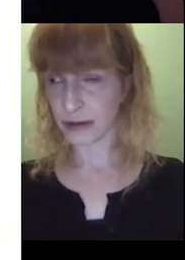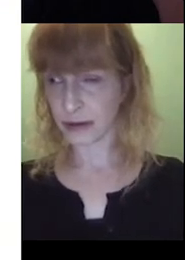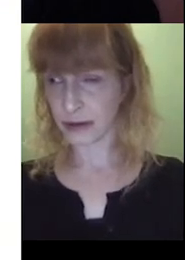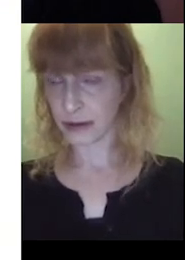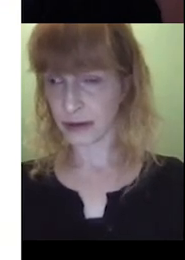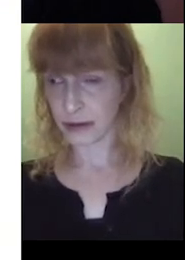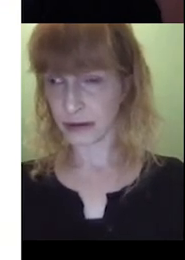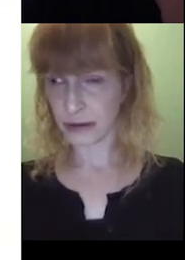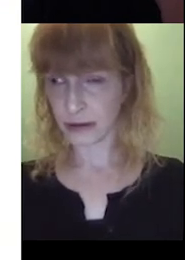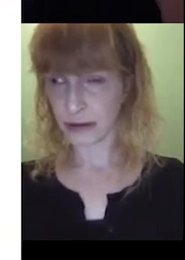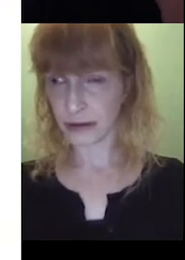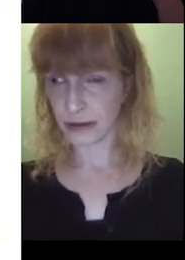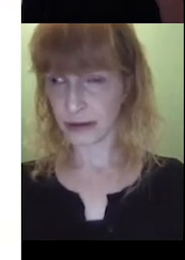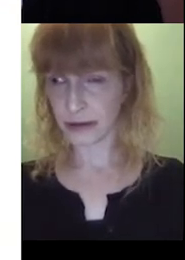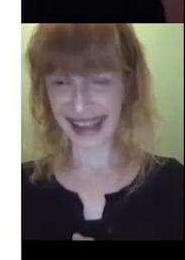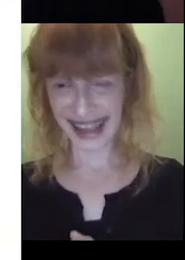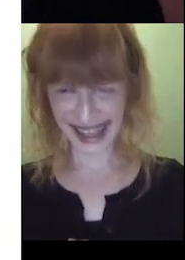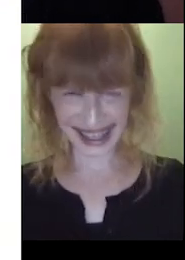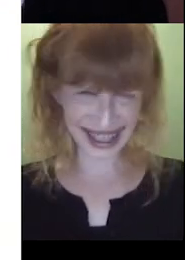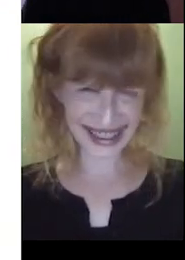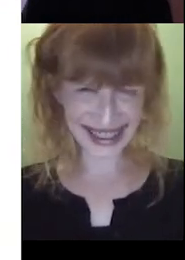I thought I'd put my hand down as well.